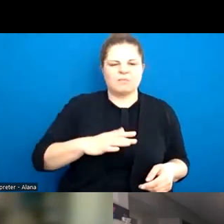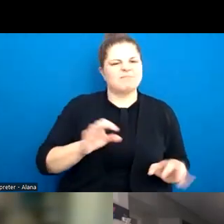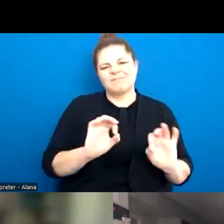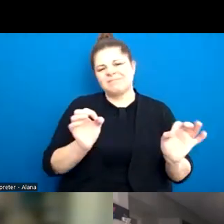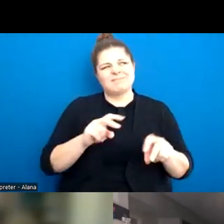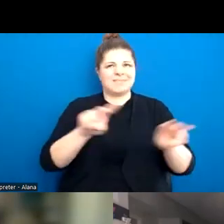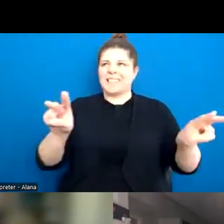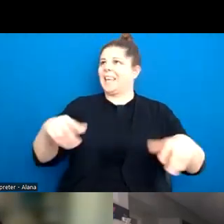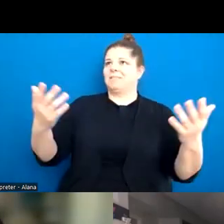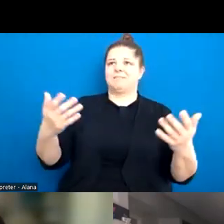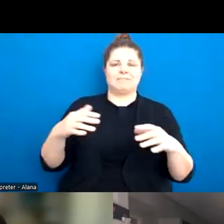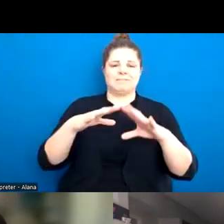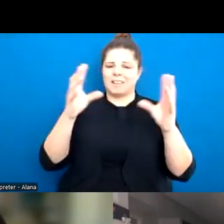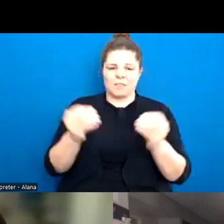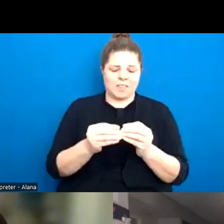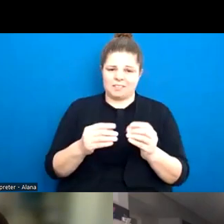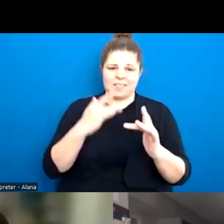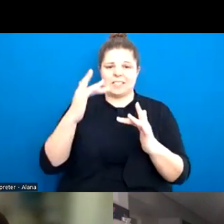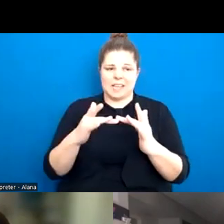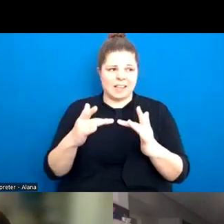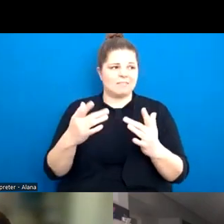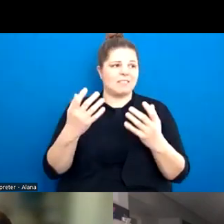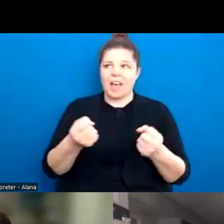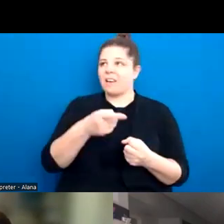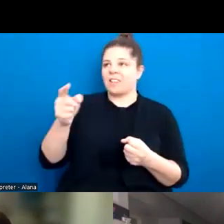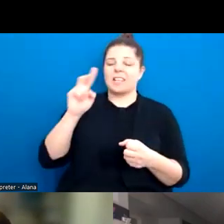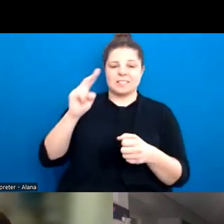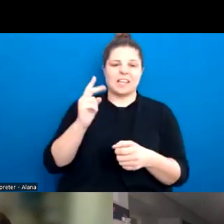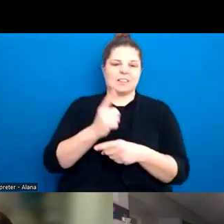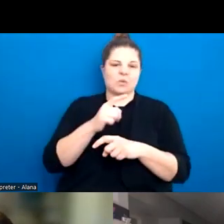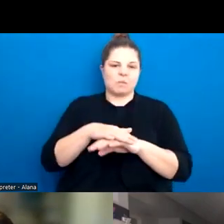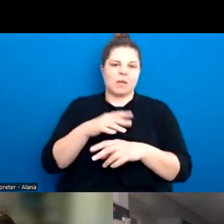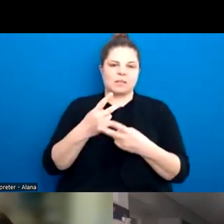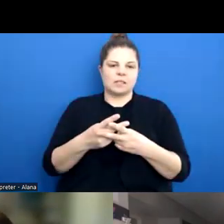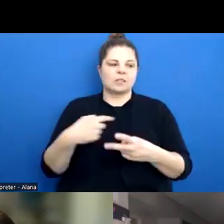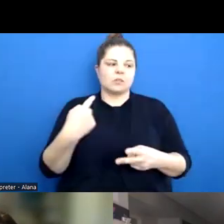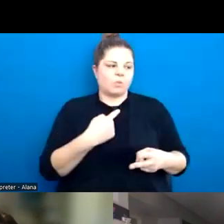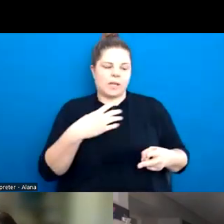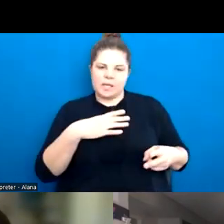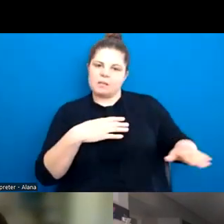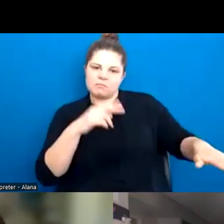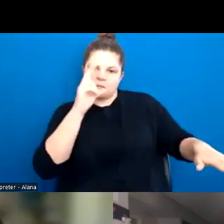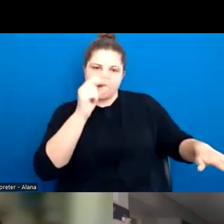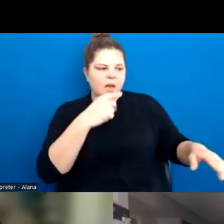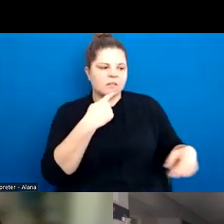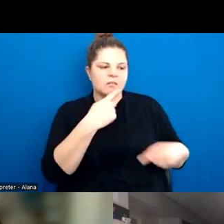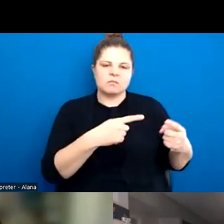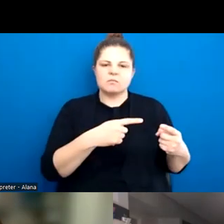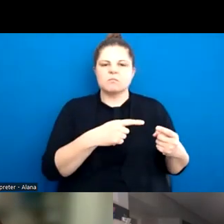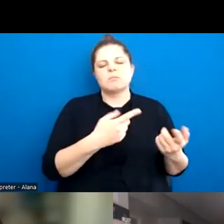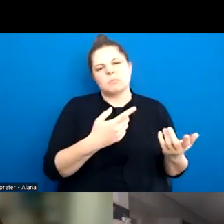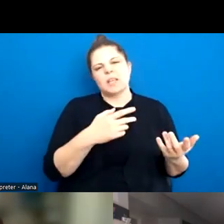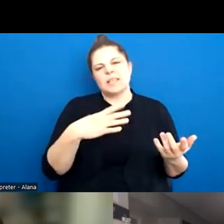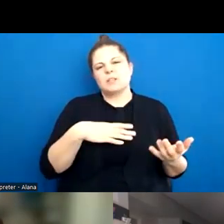Um, so if we start having those conversations with them really, when they're quite young in an age appropriate way, then, um,